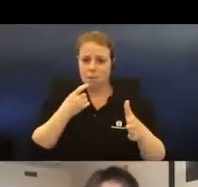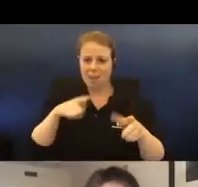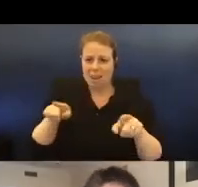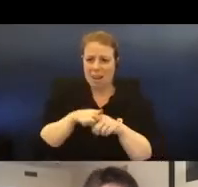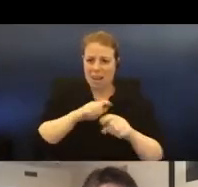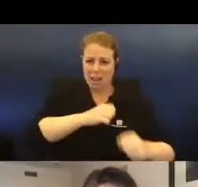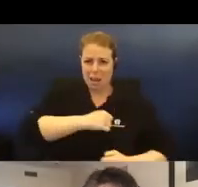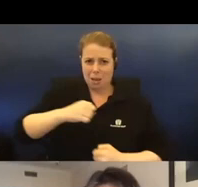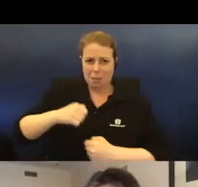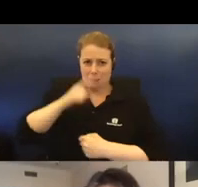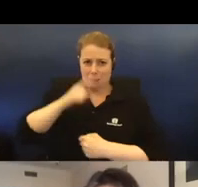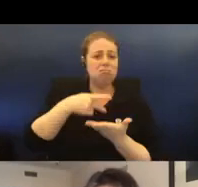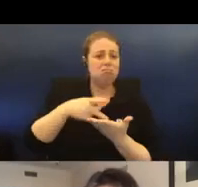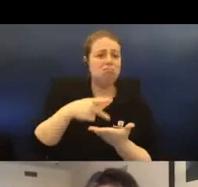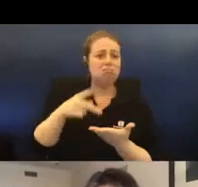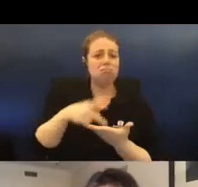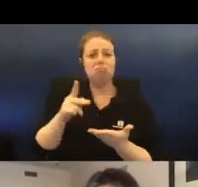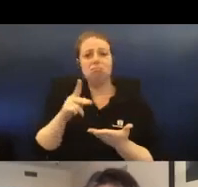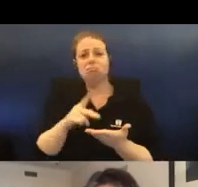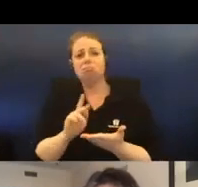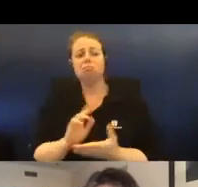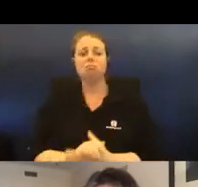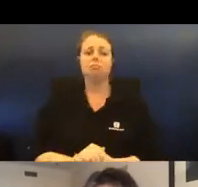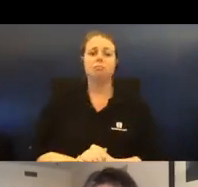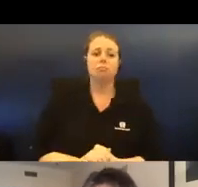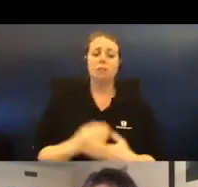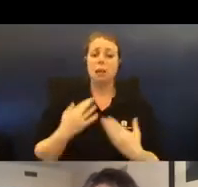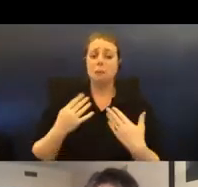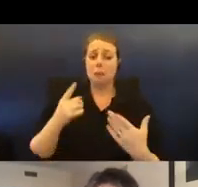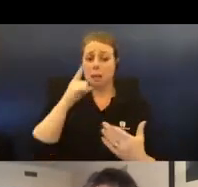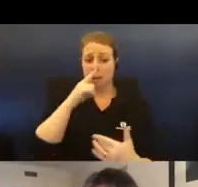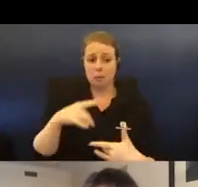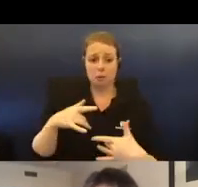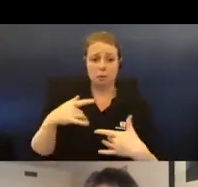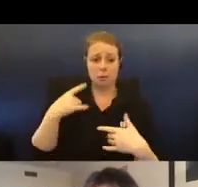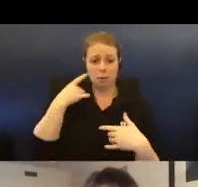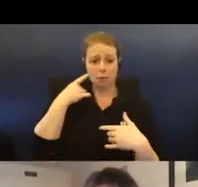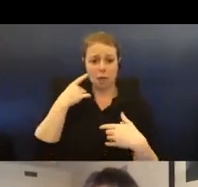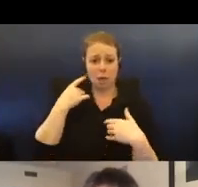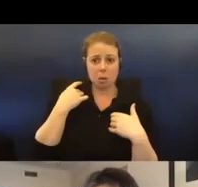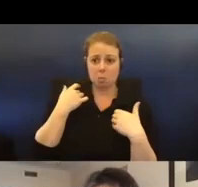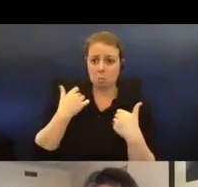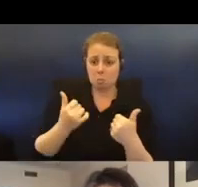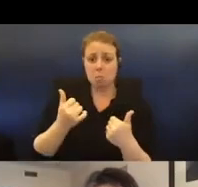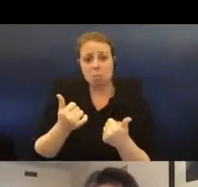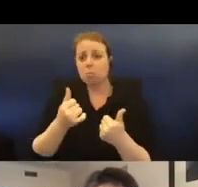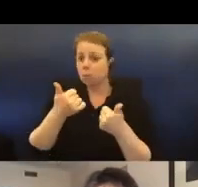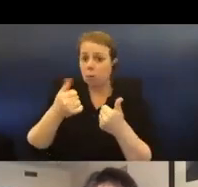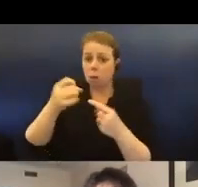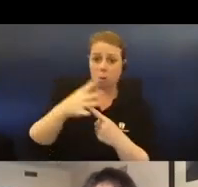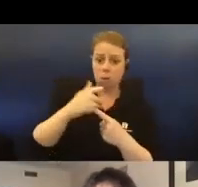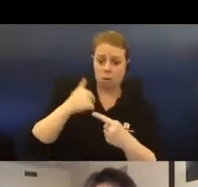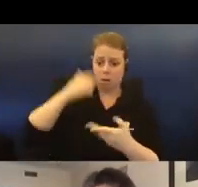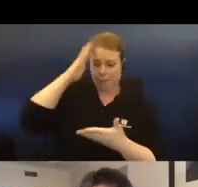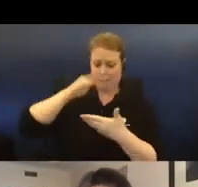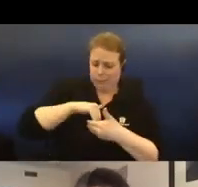and move daily. Whilst many people around me seemed immune to their significance, I experienced within me an